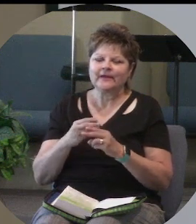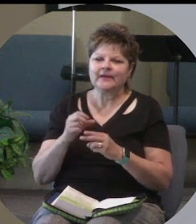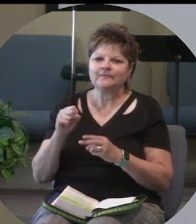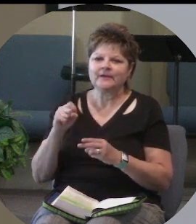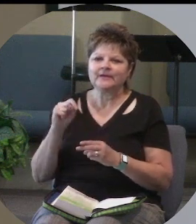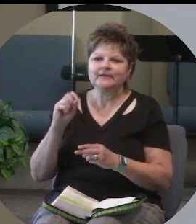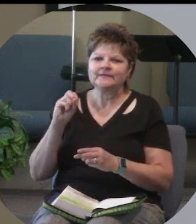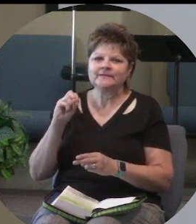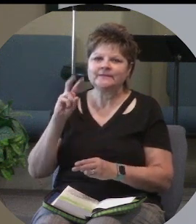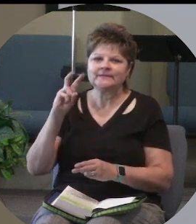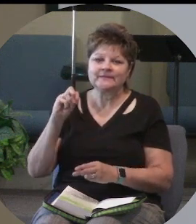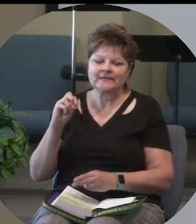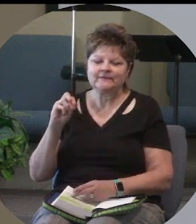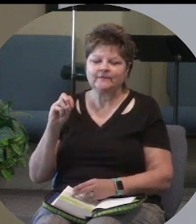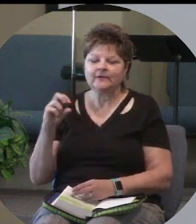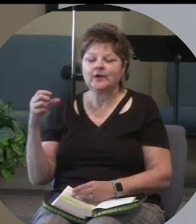Green